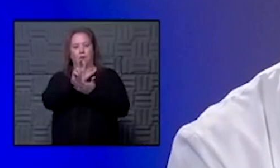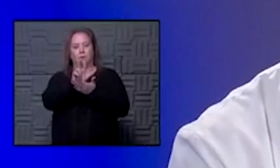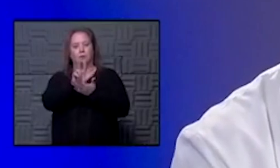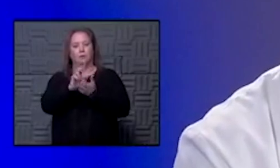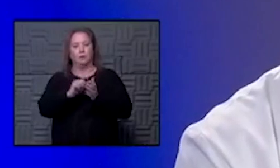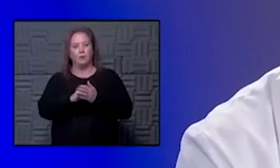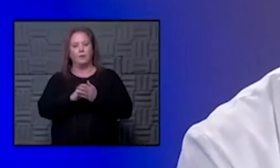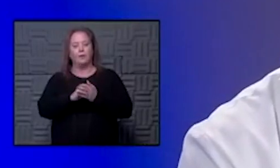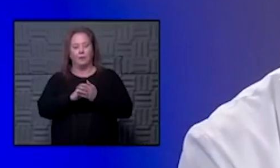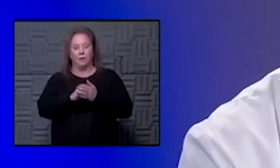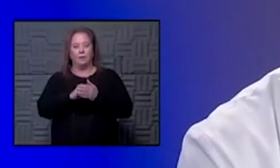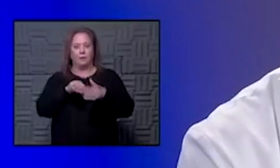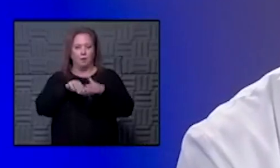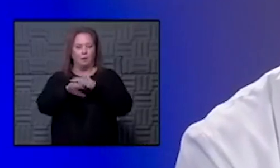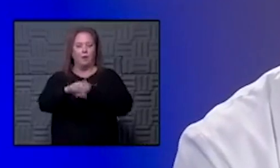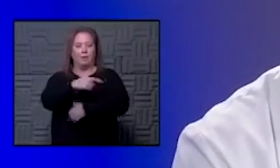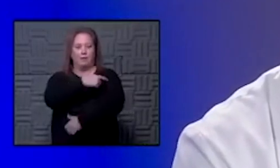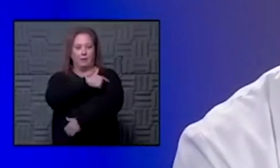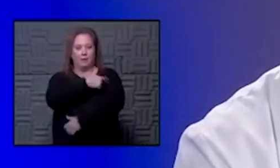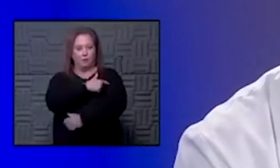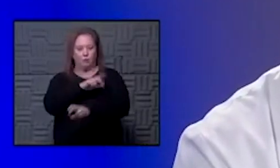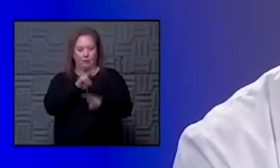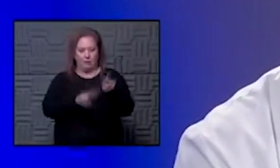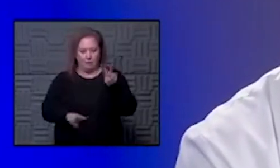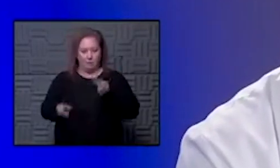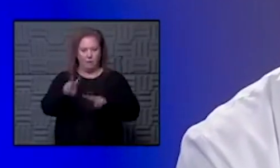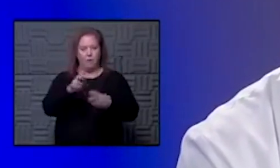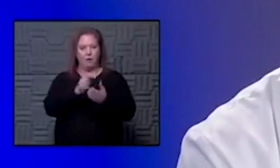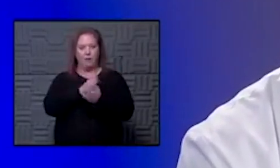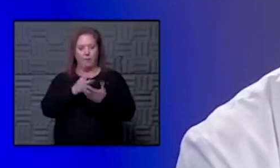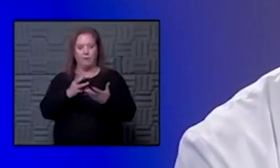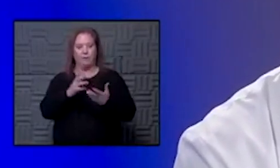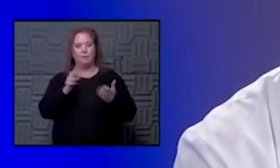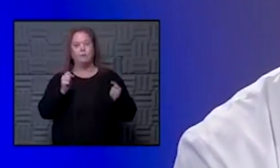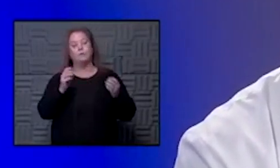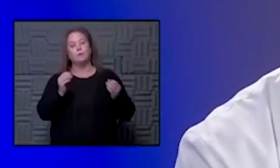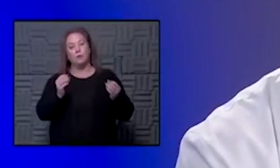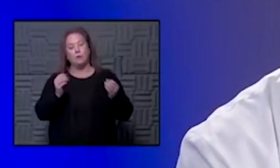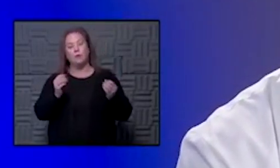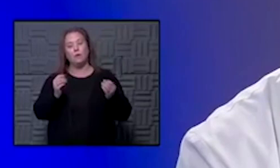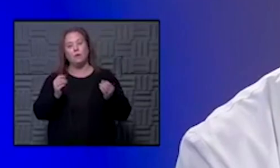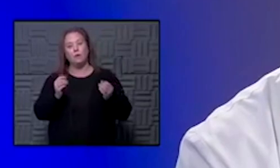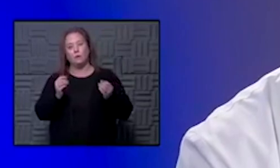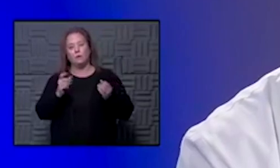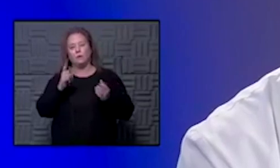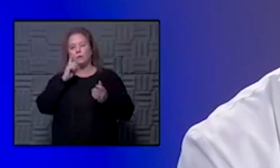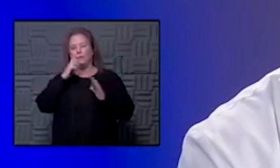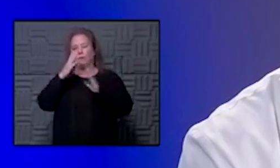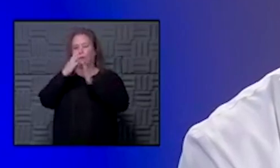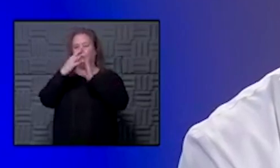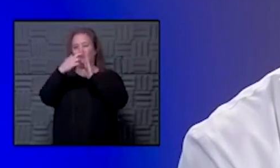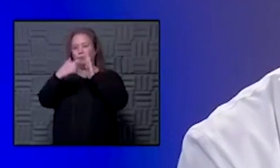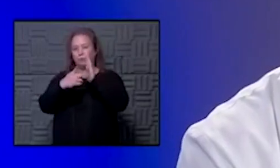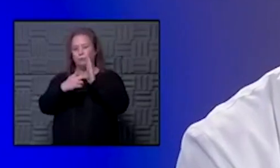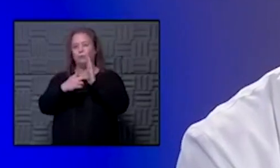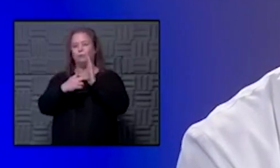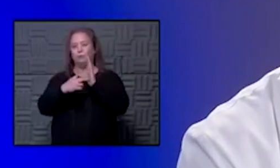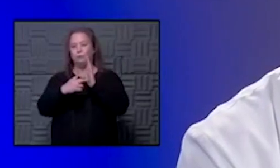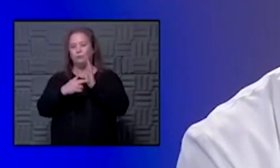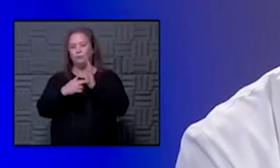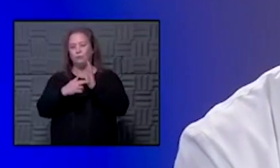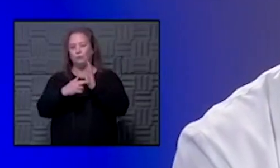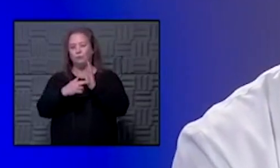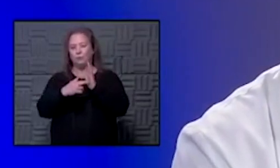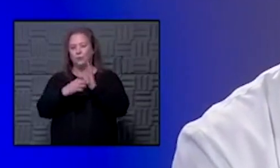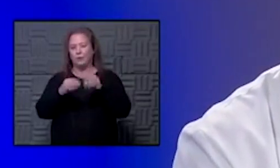it's all said and done to go and get it and be monitored and all of that kind of stuff so um there are some caveats with being able to um